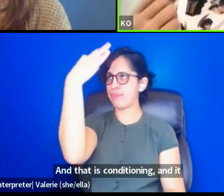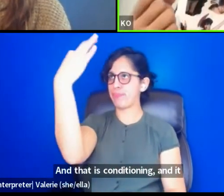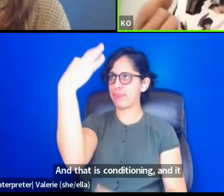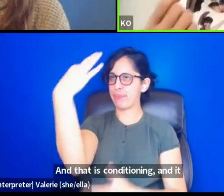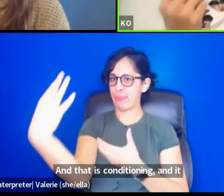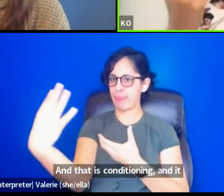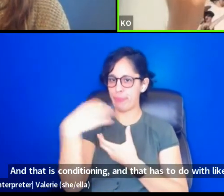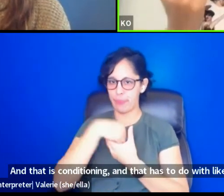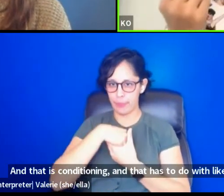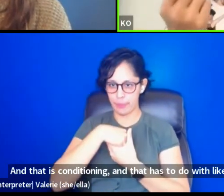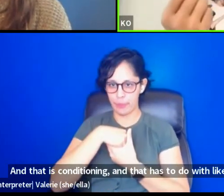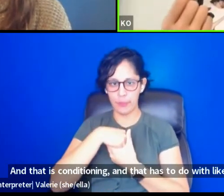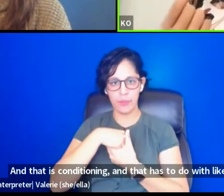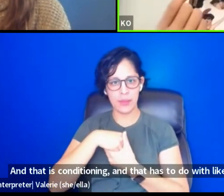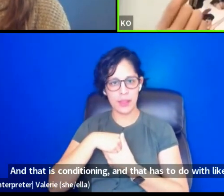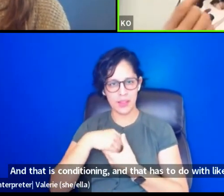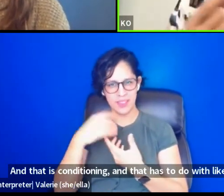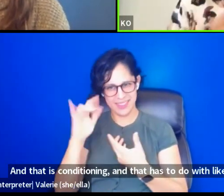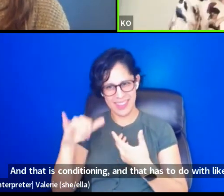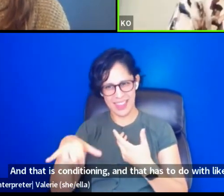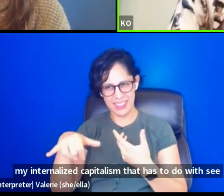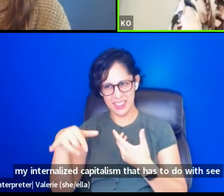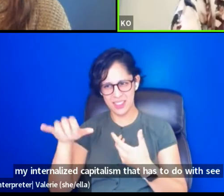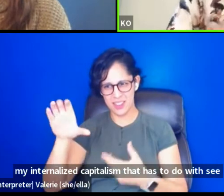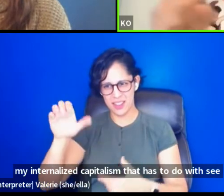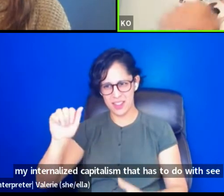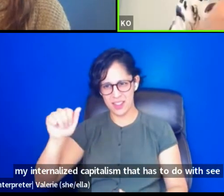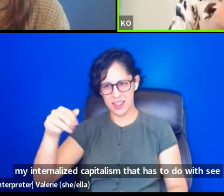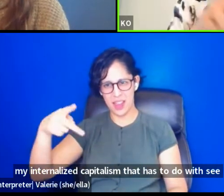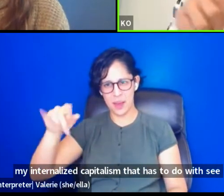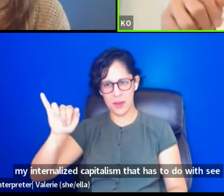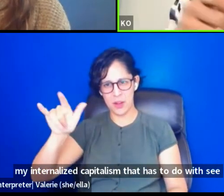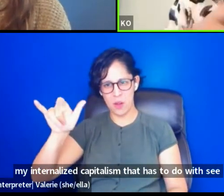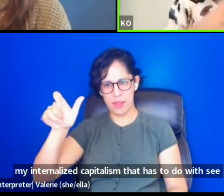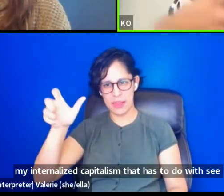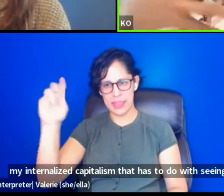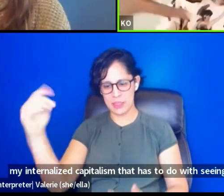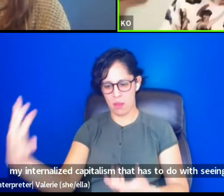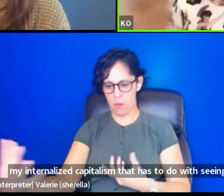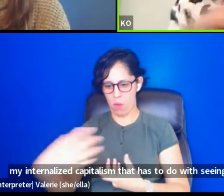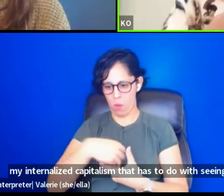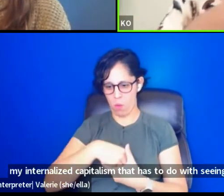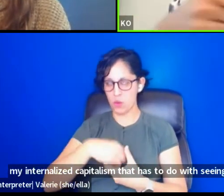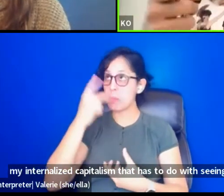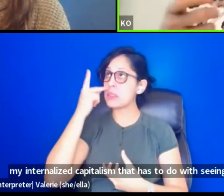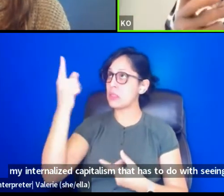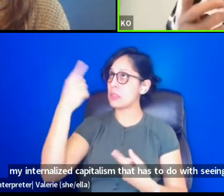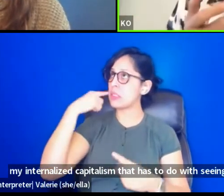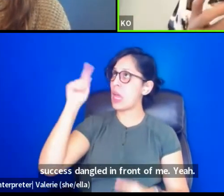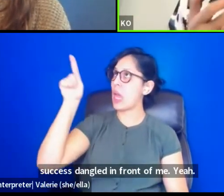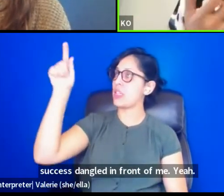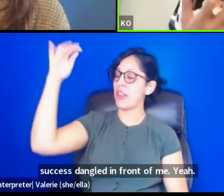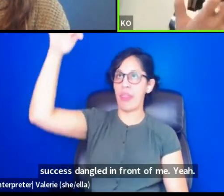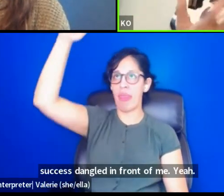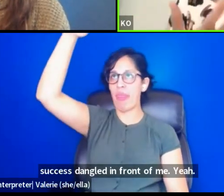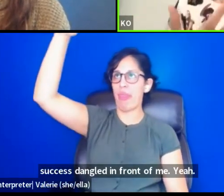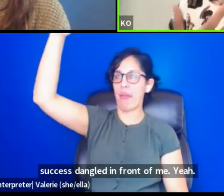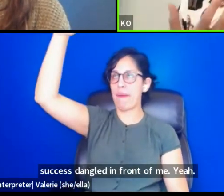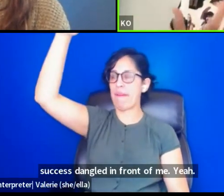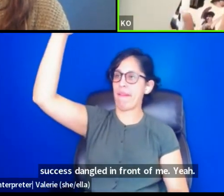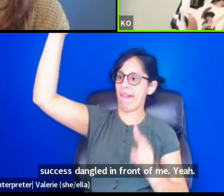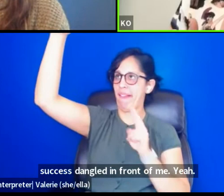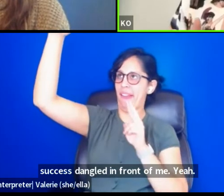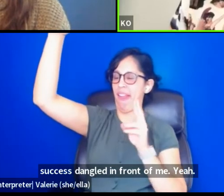internalized capitalism that has to do with seeing success dangled in front of me. Yeah. And then going like, Oh,